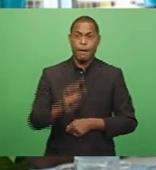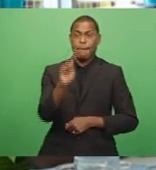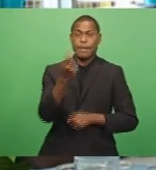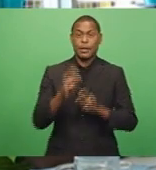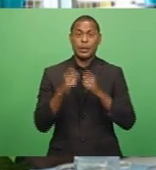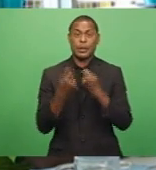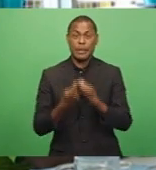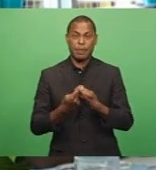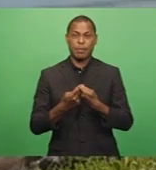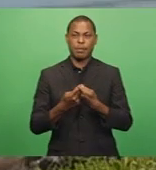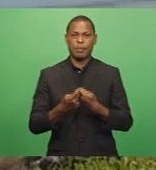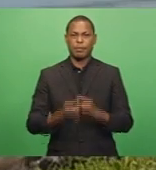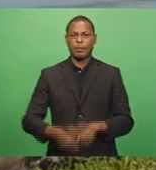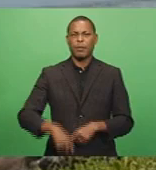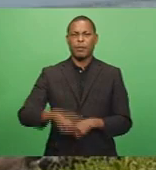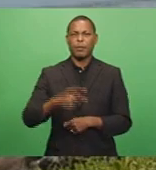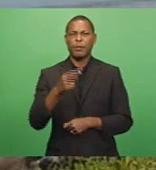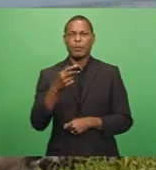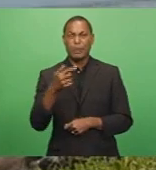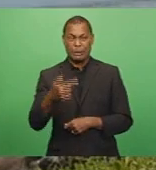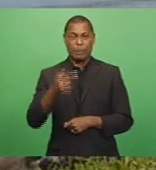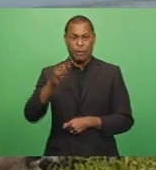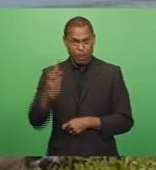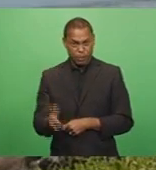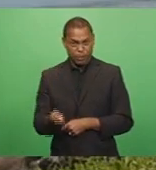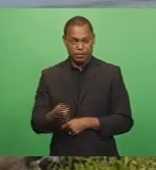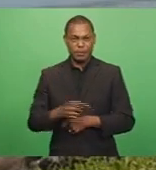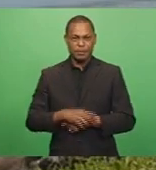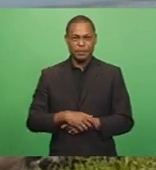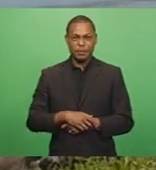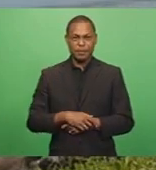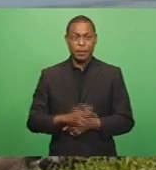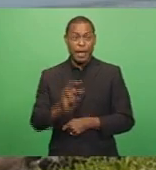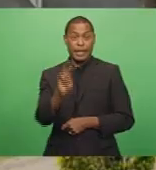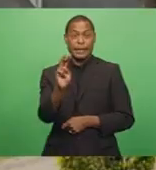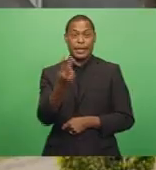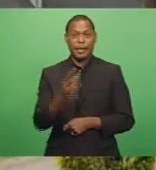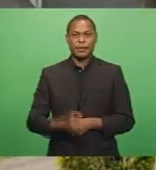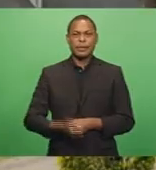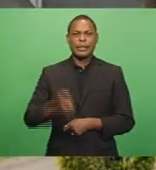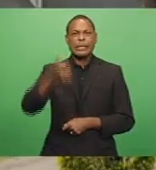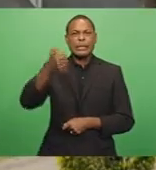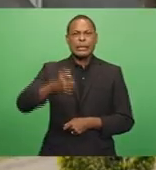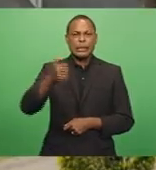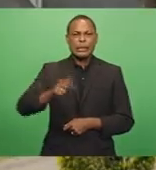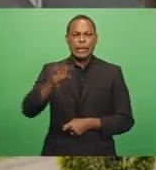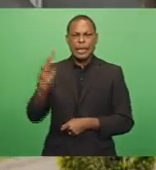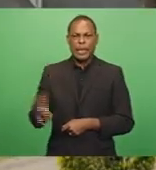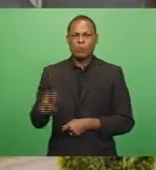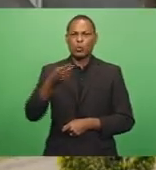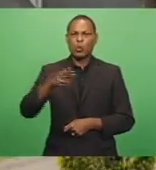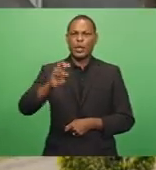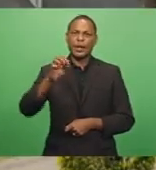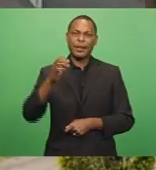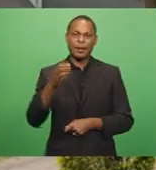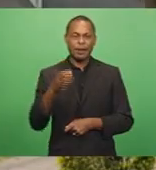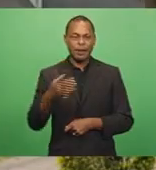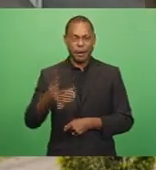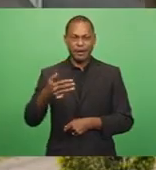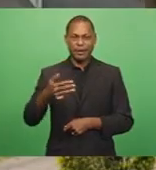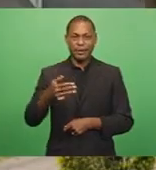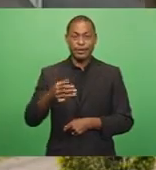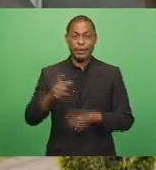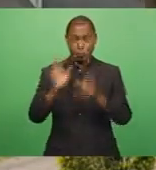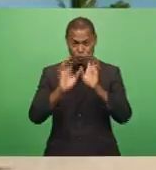,713 marijuana plants. And the second team uprooted 16,029 plants. So far, now